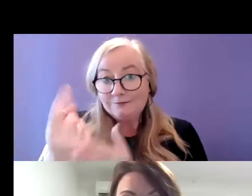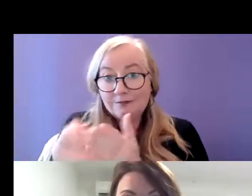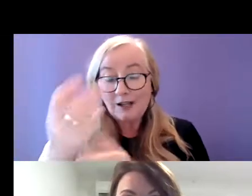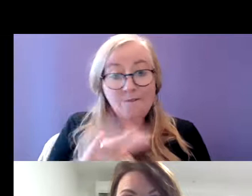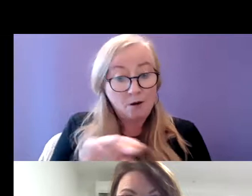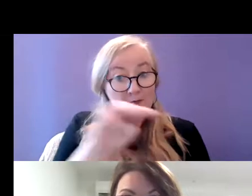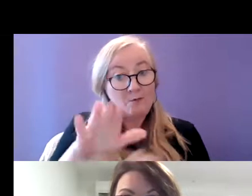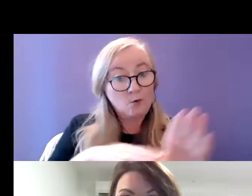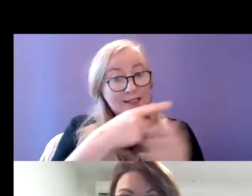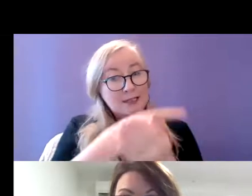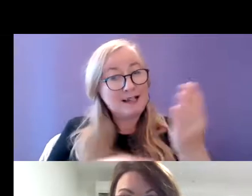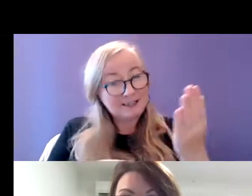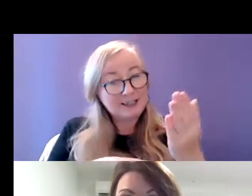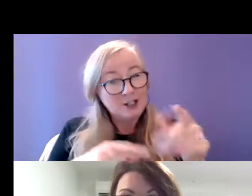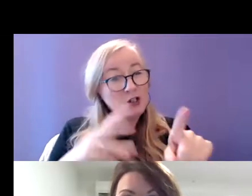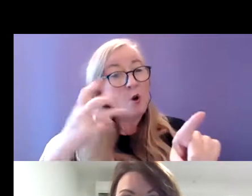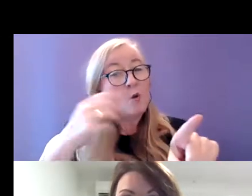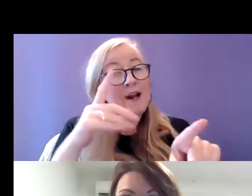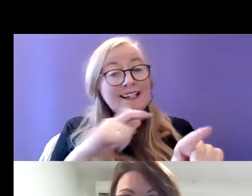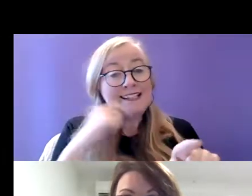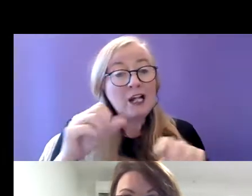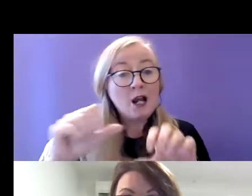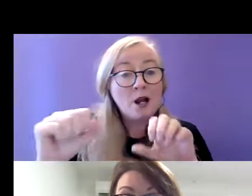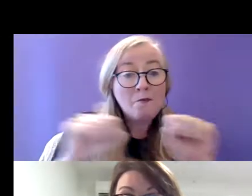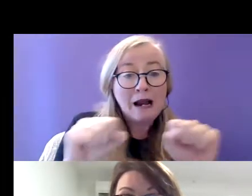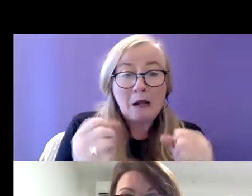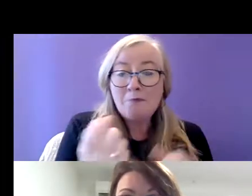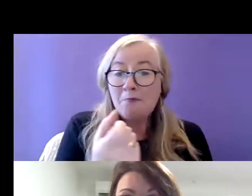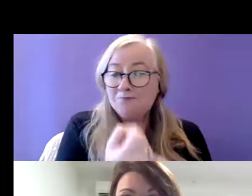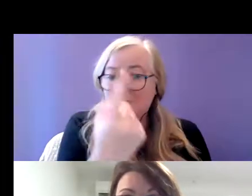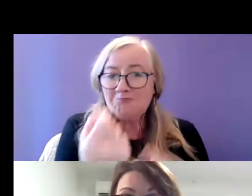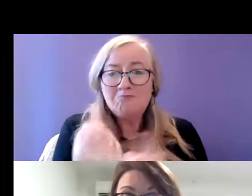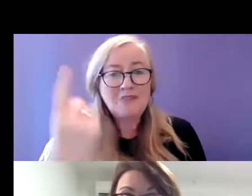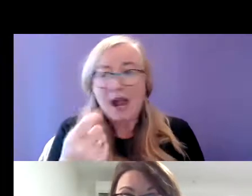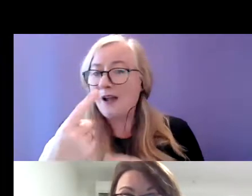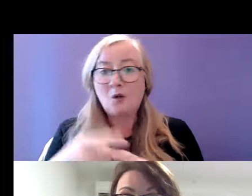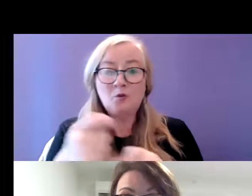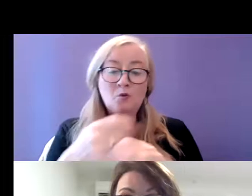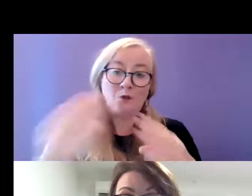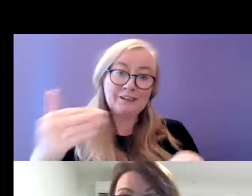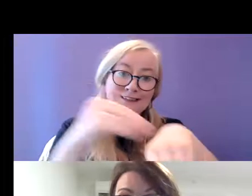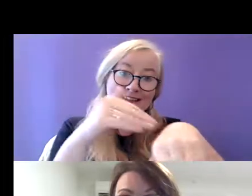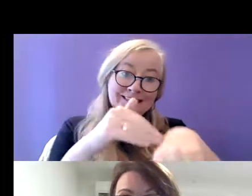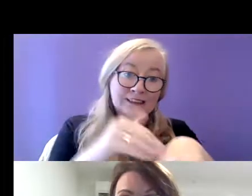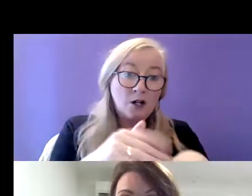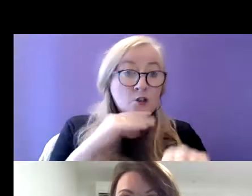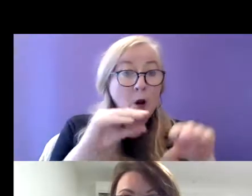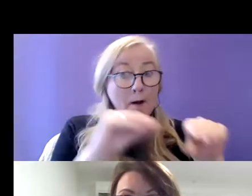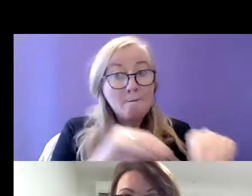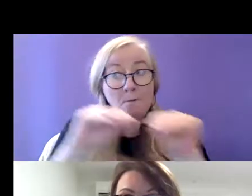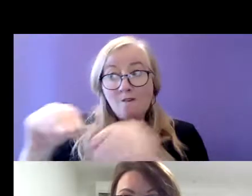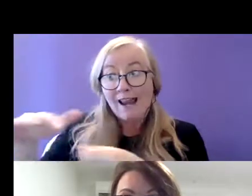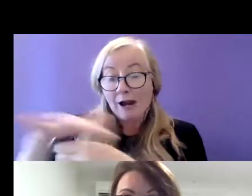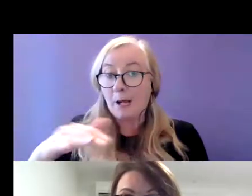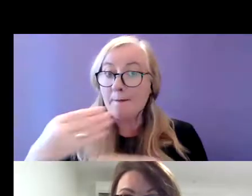disability. As Wendy says, services are patchy in their provision and oversubscribe. So moving area is a big risk.